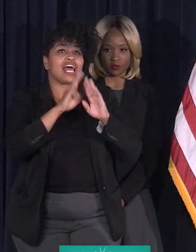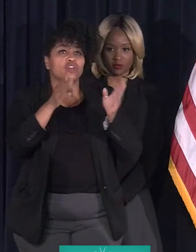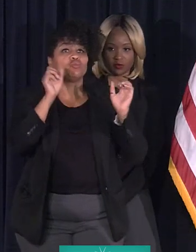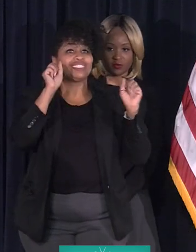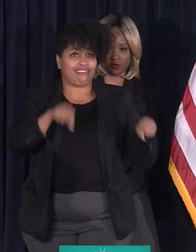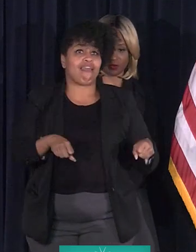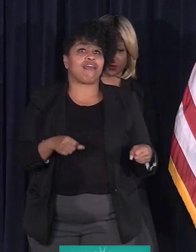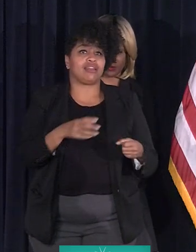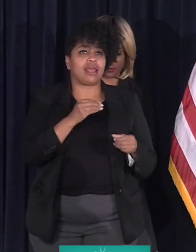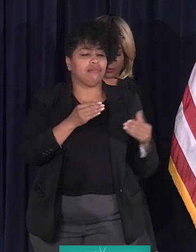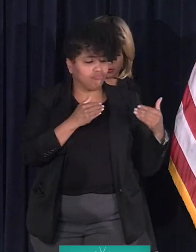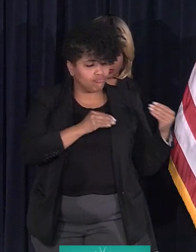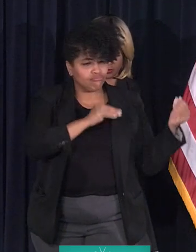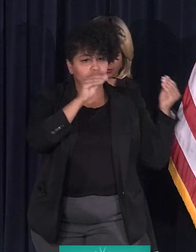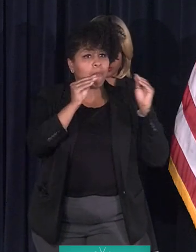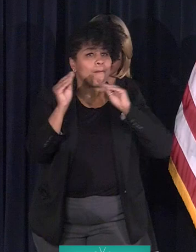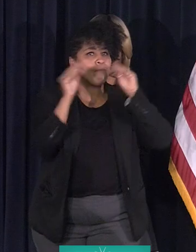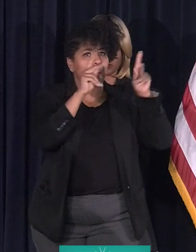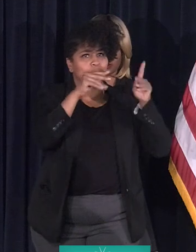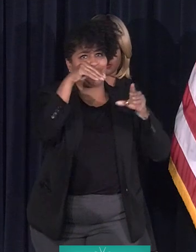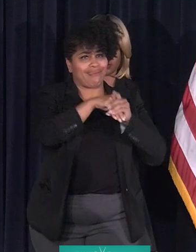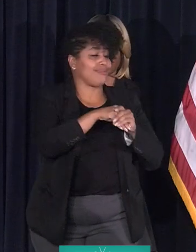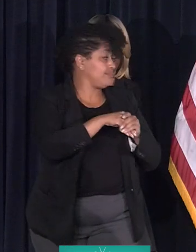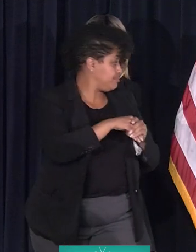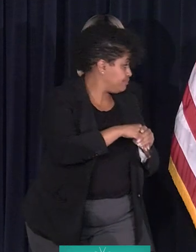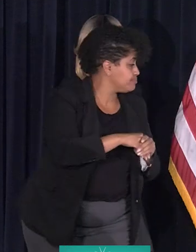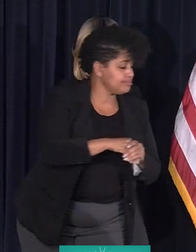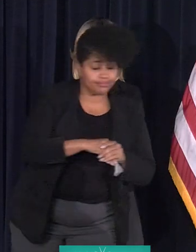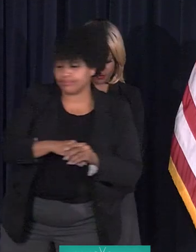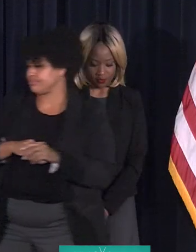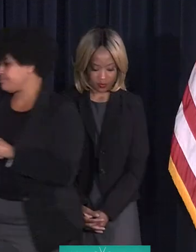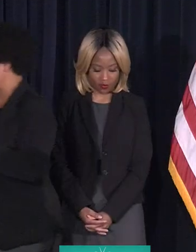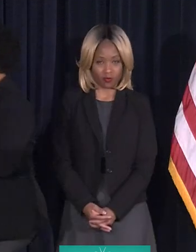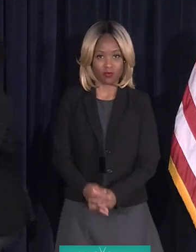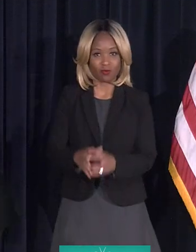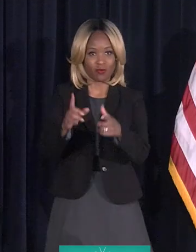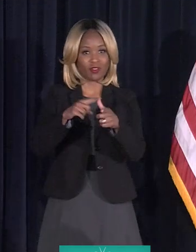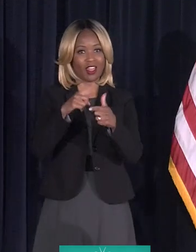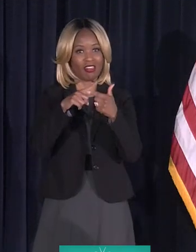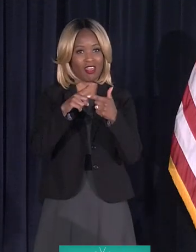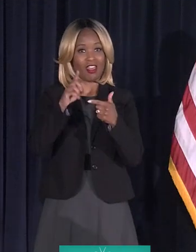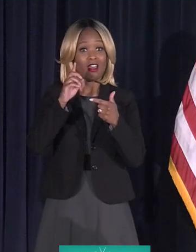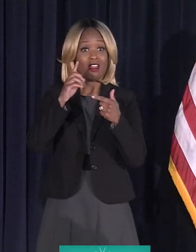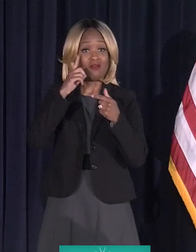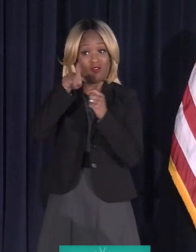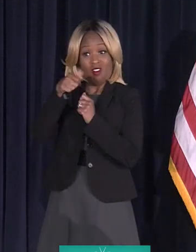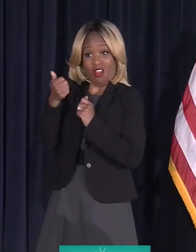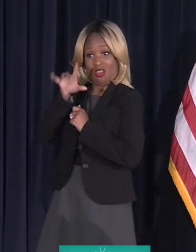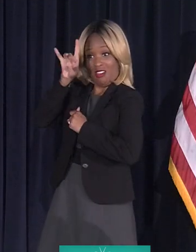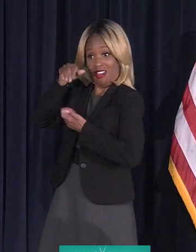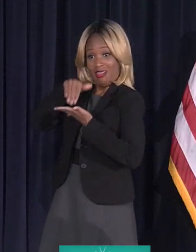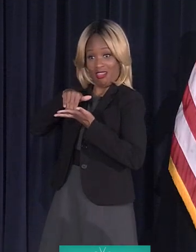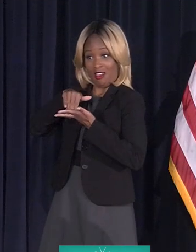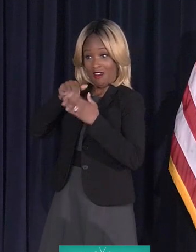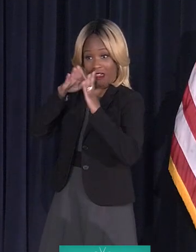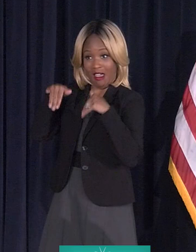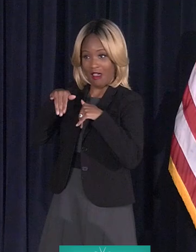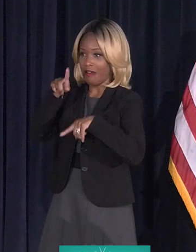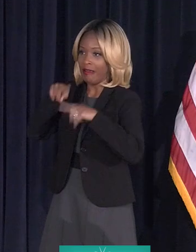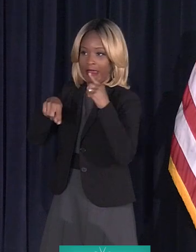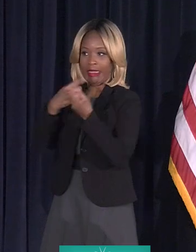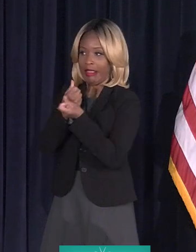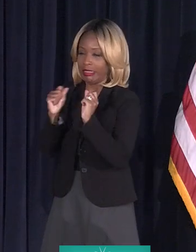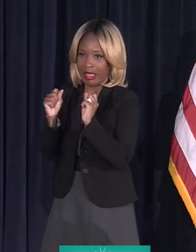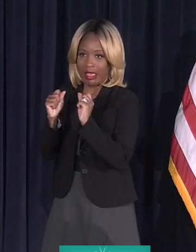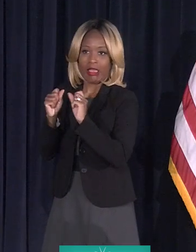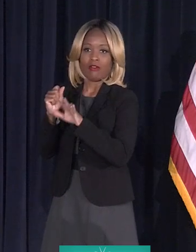can save and moving families in. Then, we'll go demolish about 8,000 houses that can't be saved. We'll get the worst of